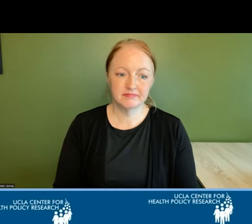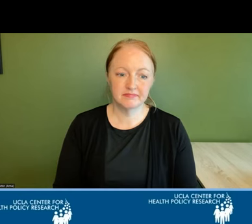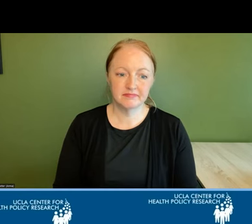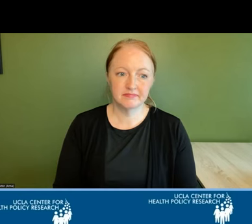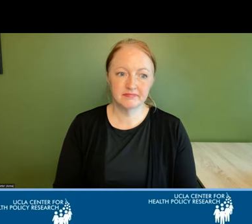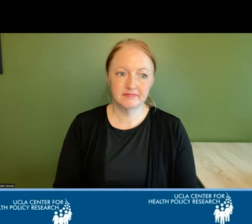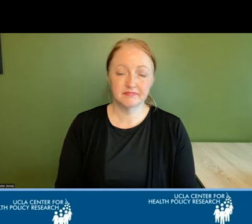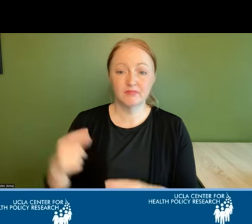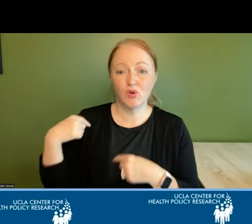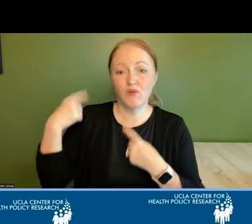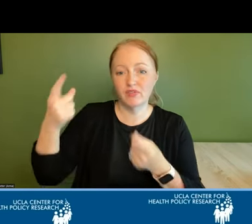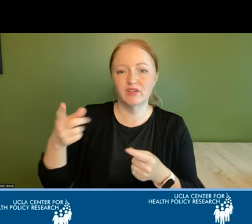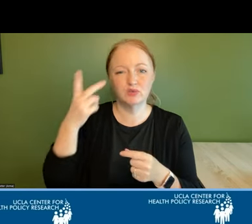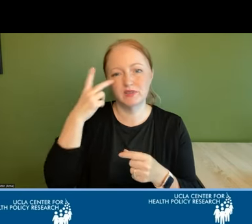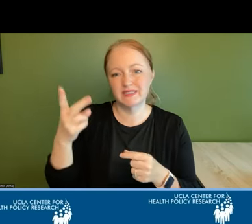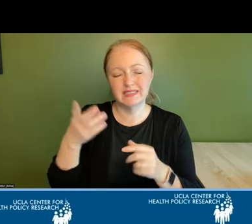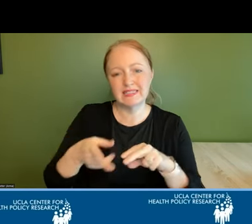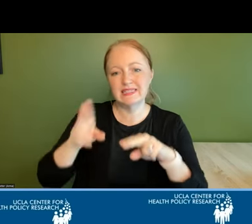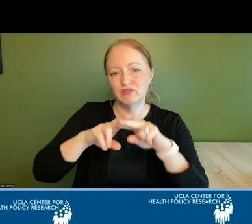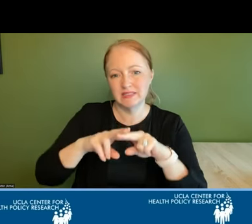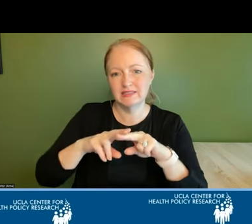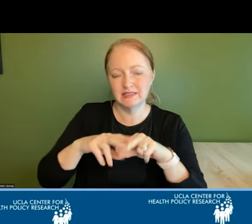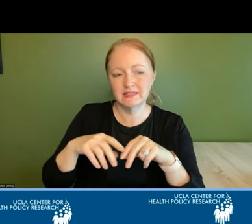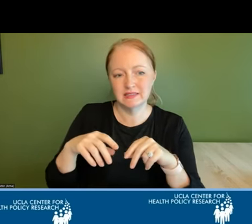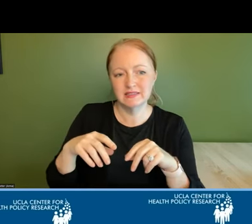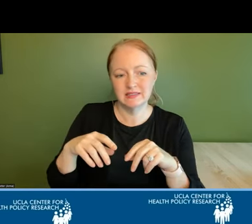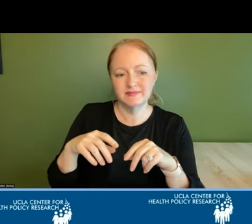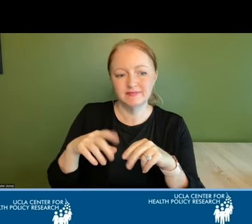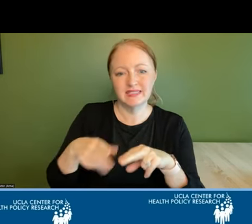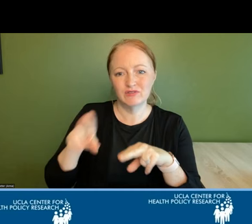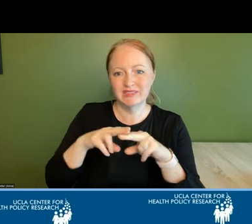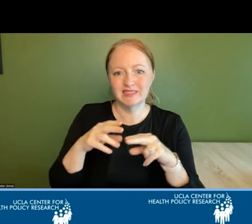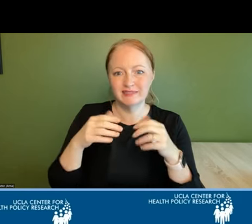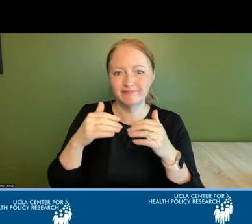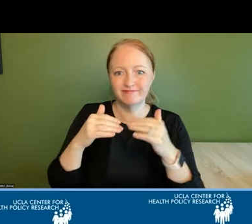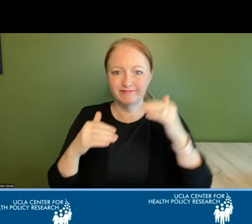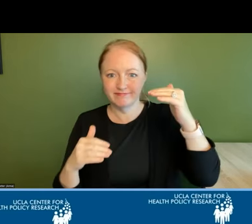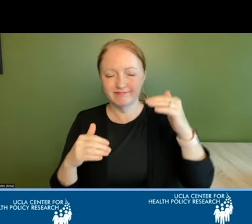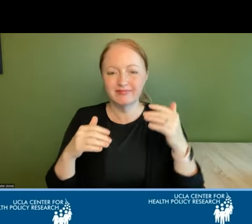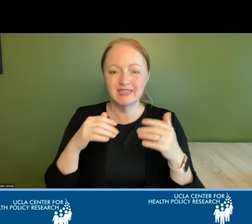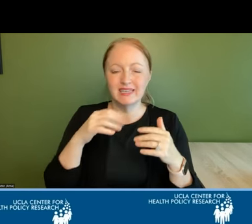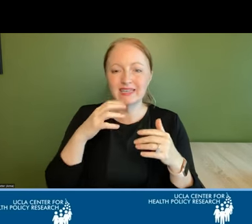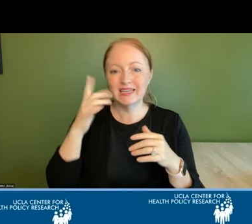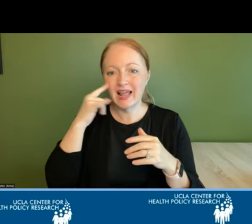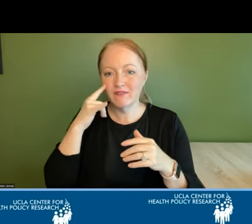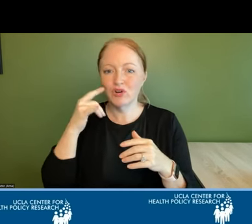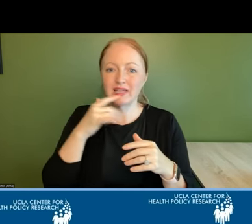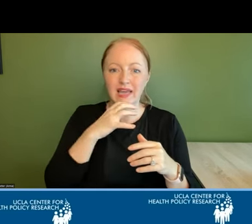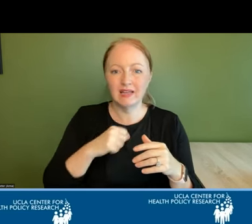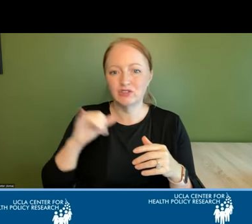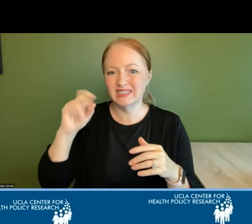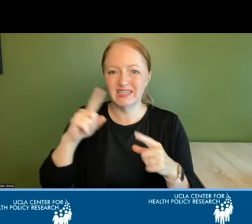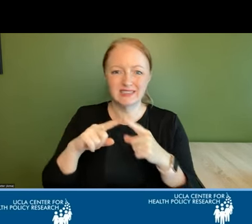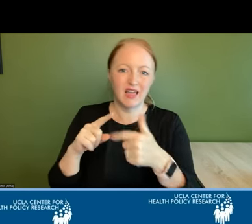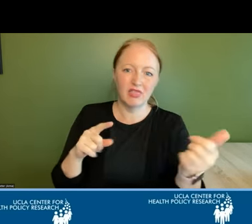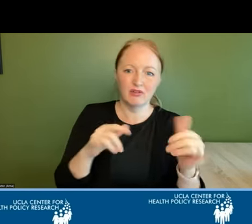over the years we have seen an increase an increasing gap between the california elder index and these other